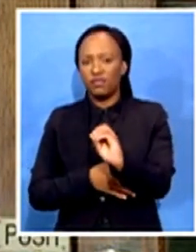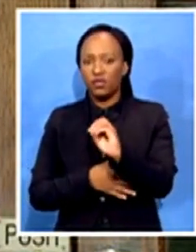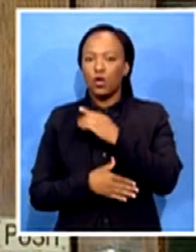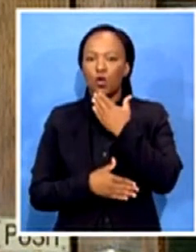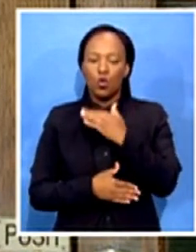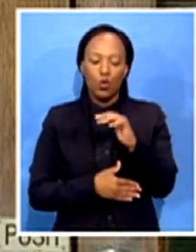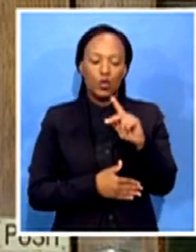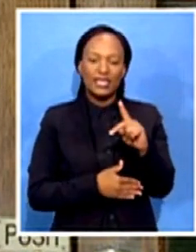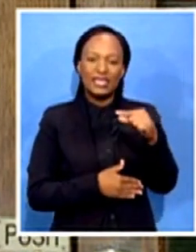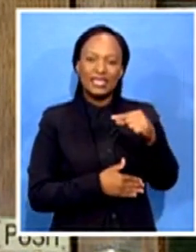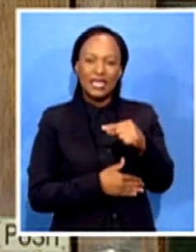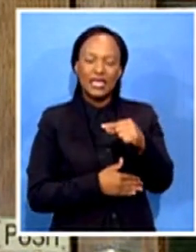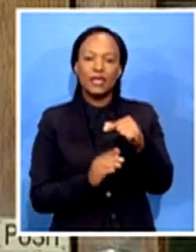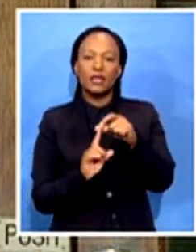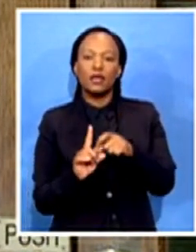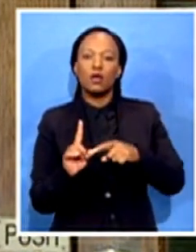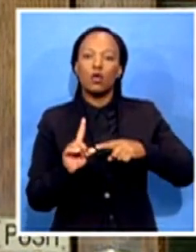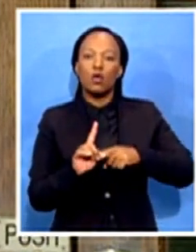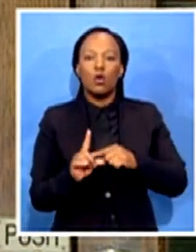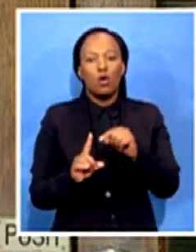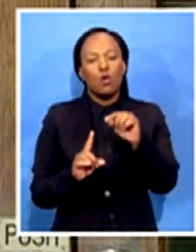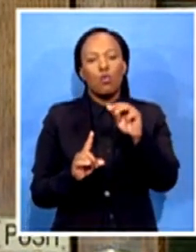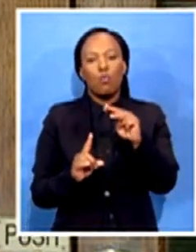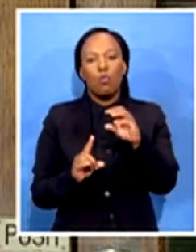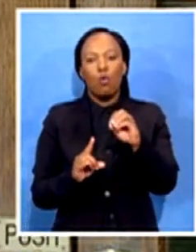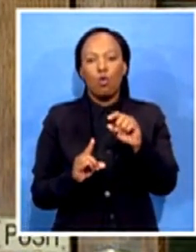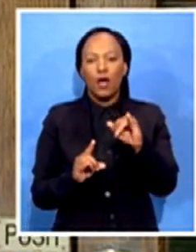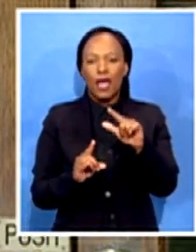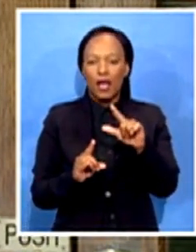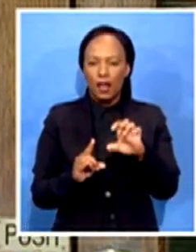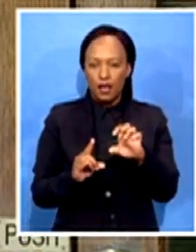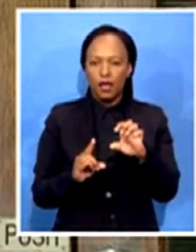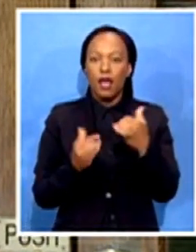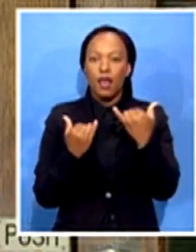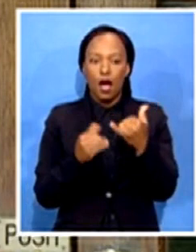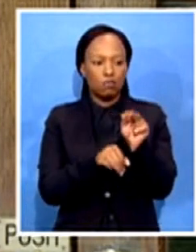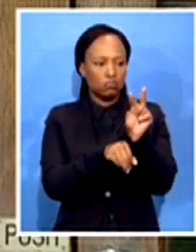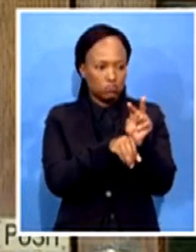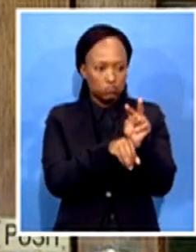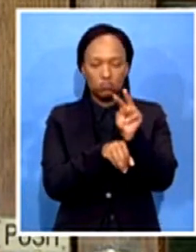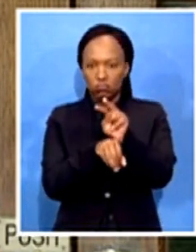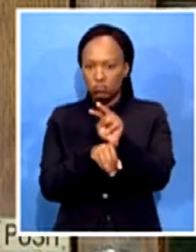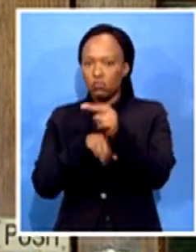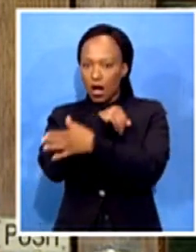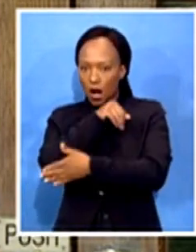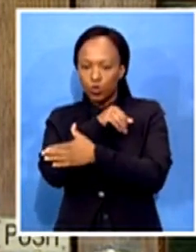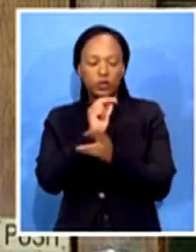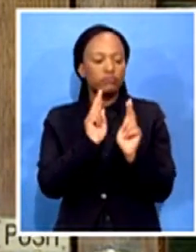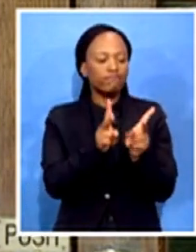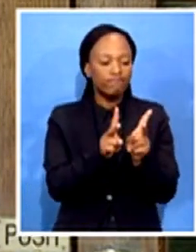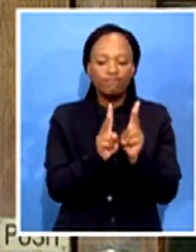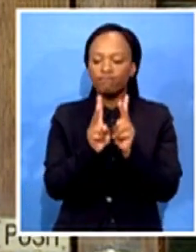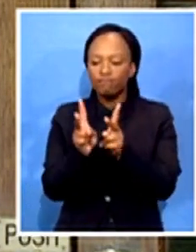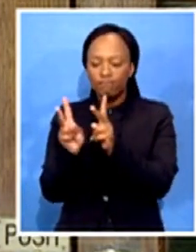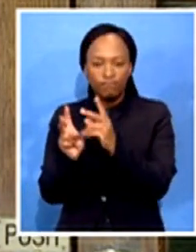crossing the country, monitoring the compliance to COVID-19 regulation. Our MWC,